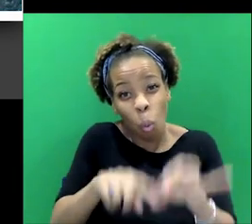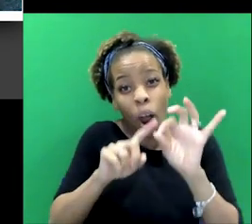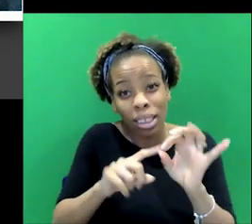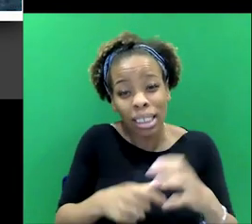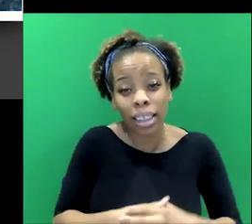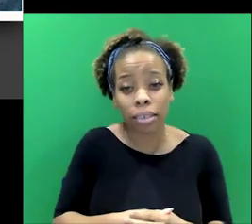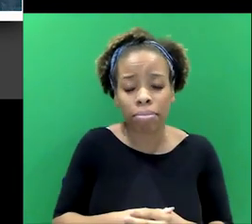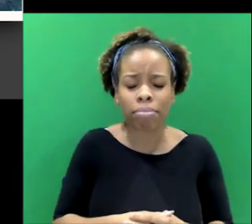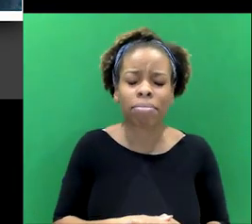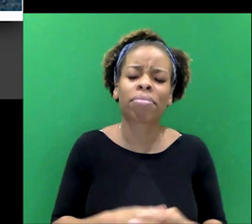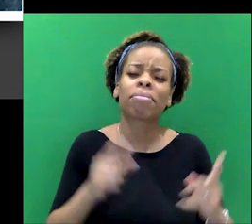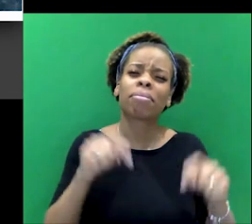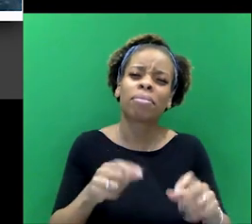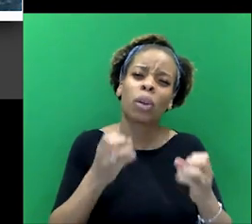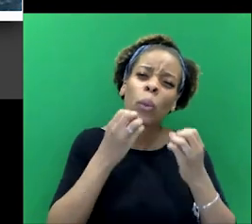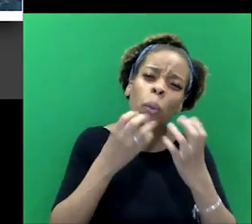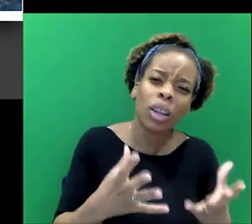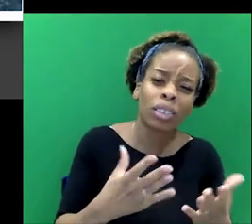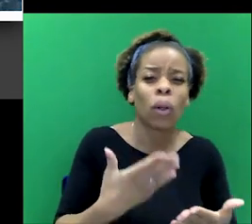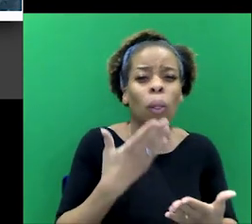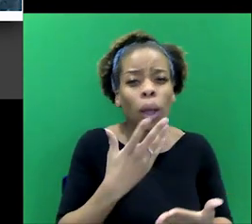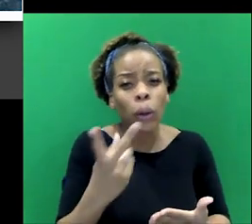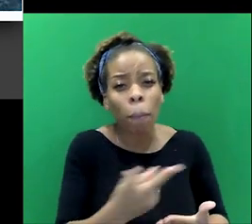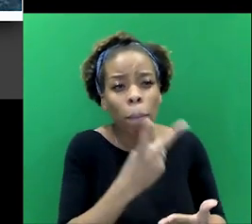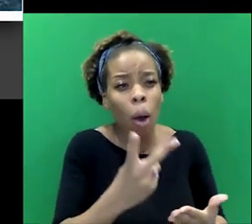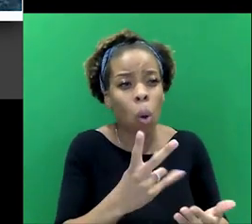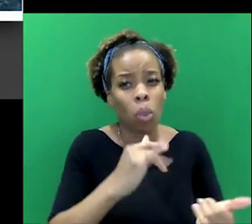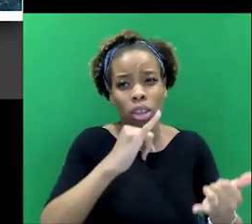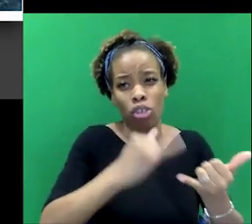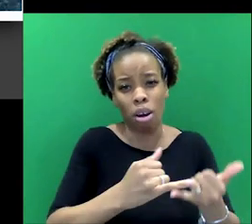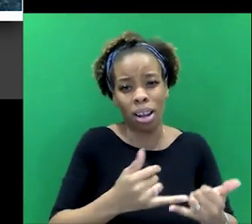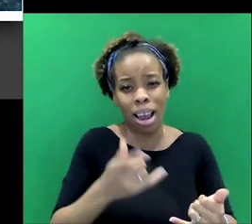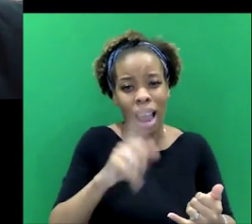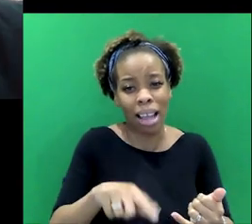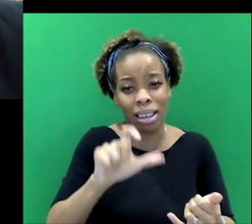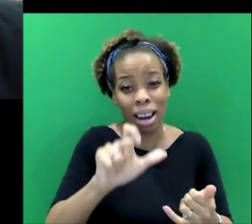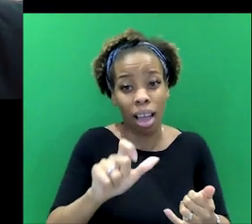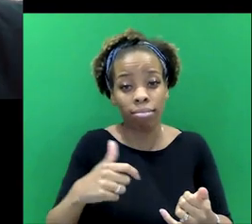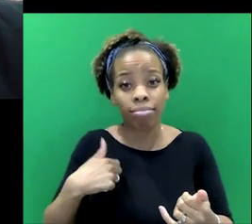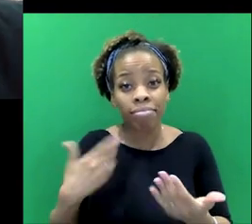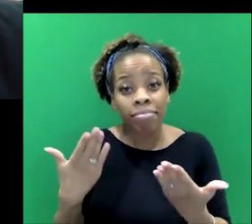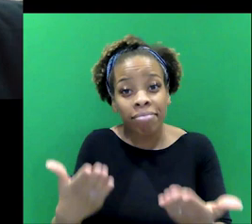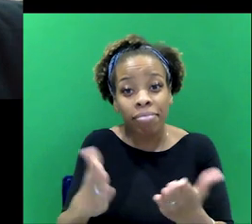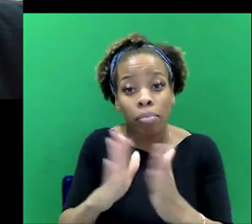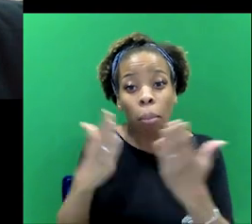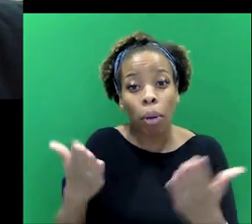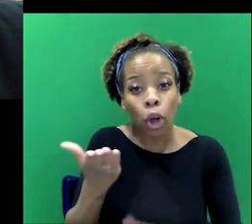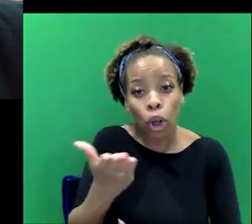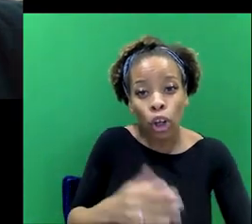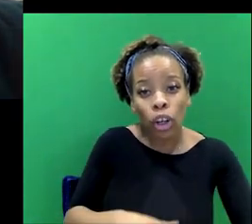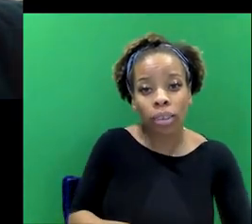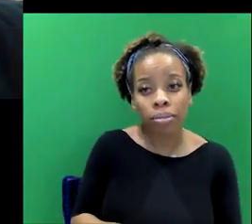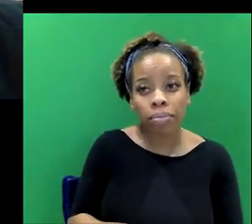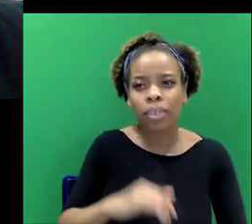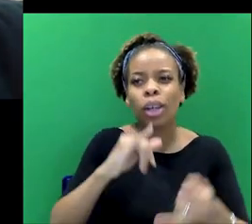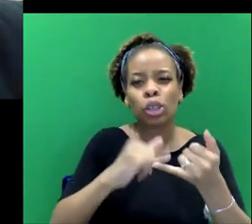wonderful too. Thank you so much, Claire Clark and, and Shrabani Basu. And I should hold, hold this up again, shouldn't I? The mystery of the Parsi lawyer.